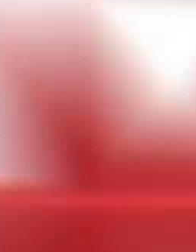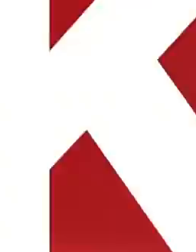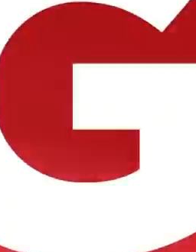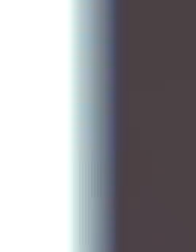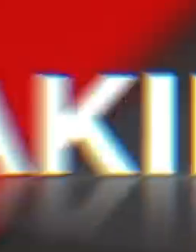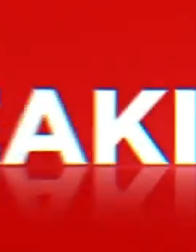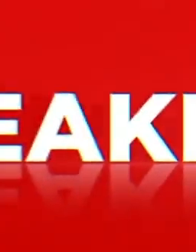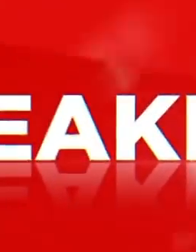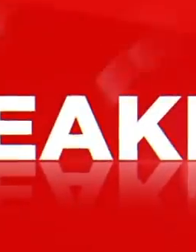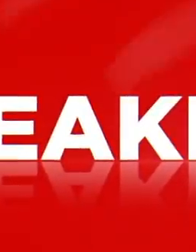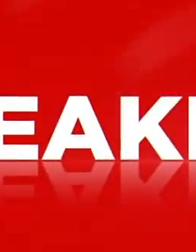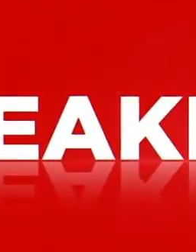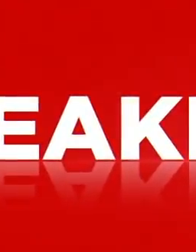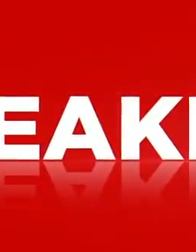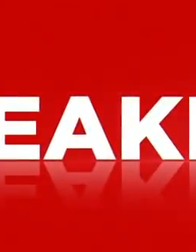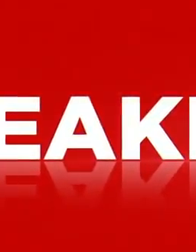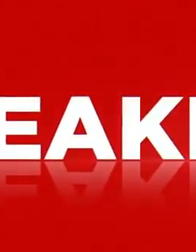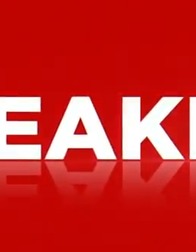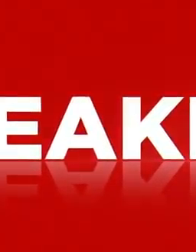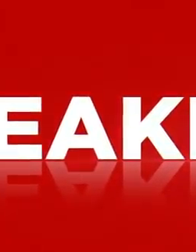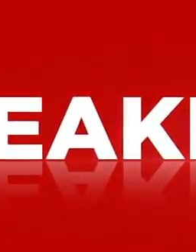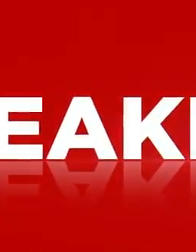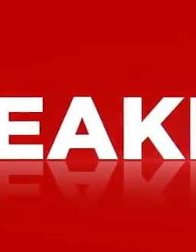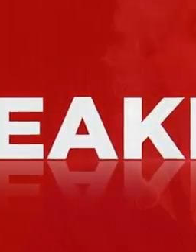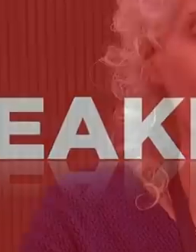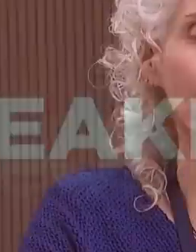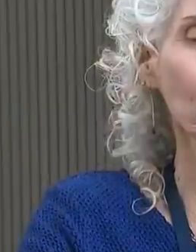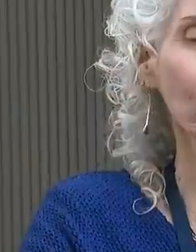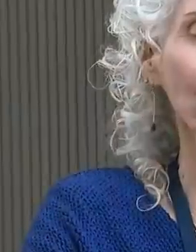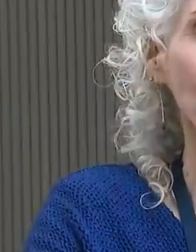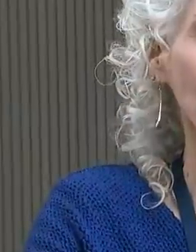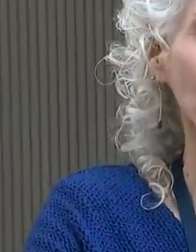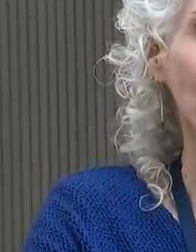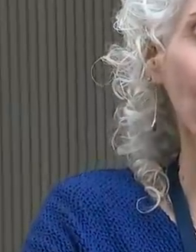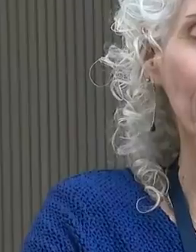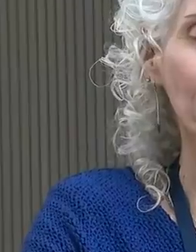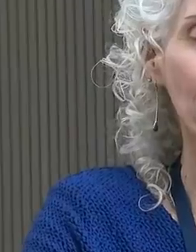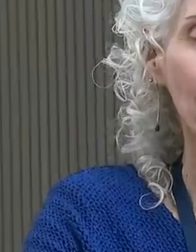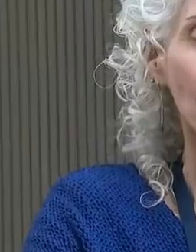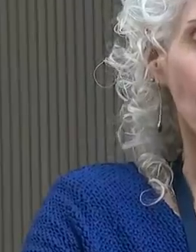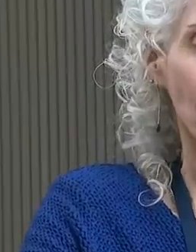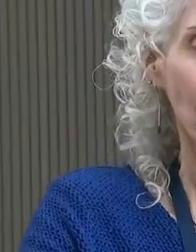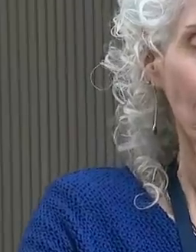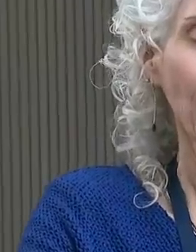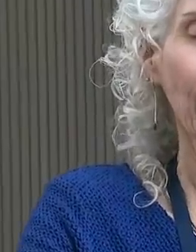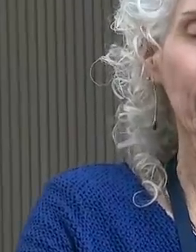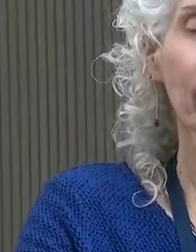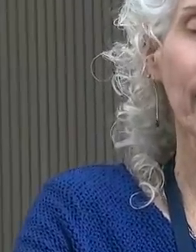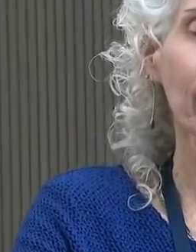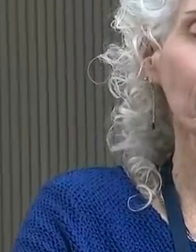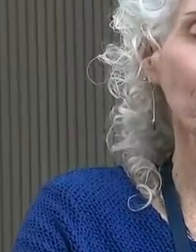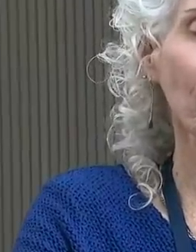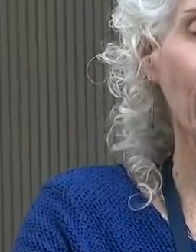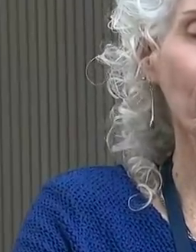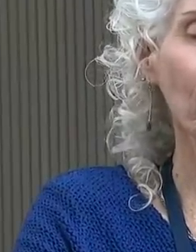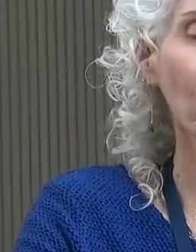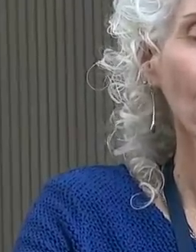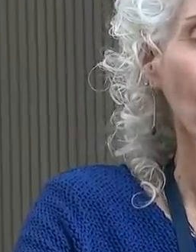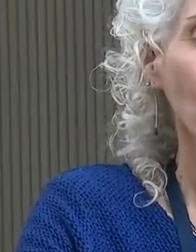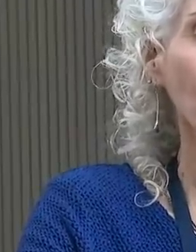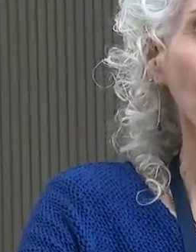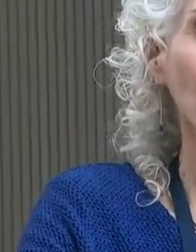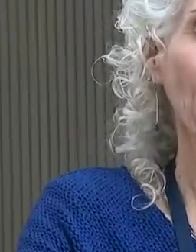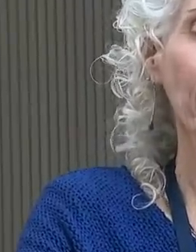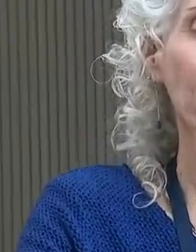Okay, we want to bring you this breaking news, another update from L.A. County Health Department officials. She had extensive travel